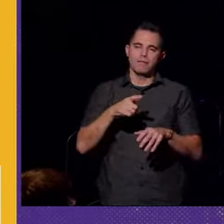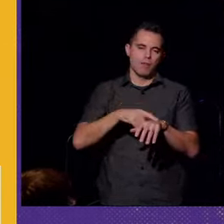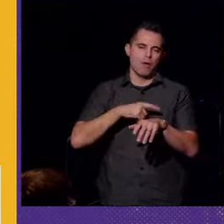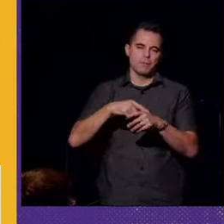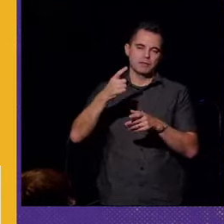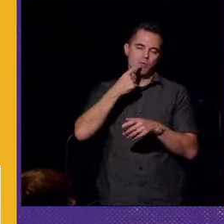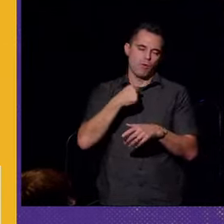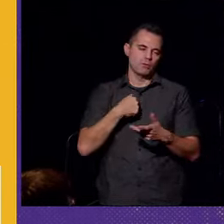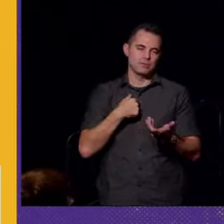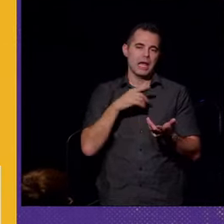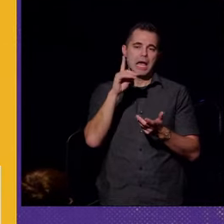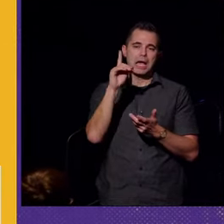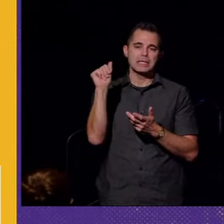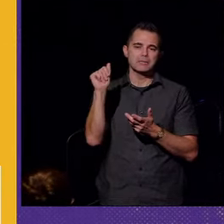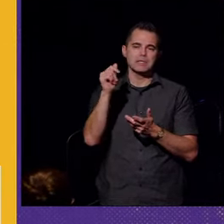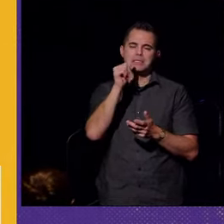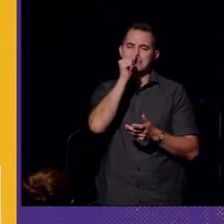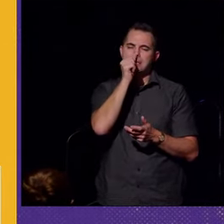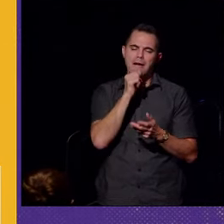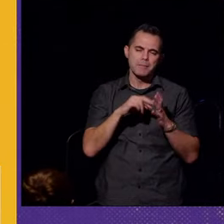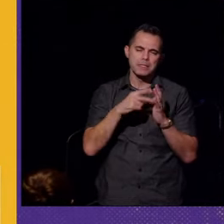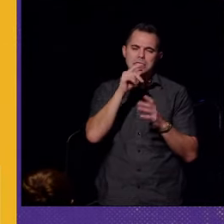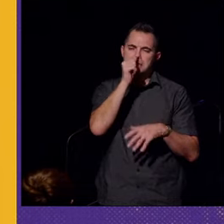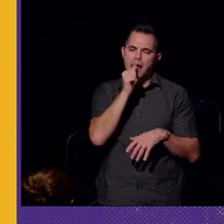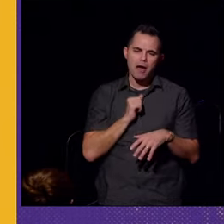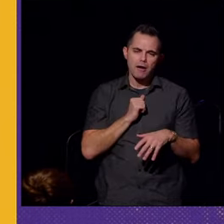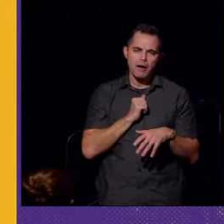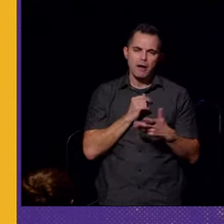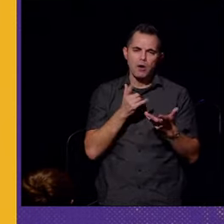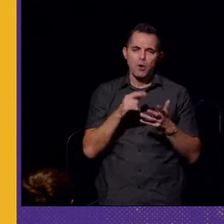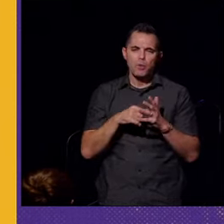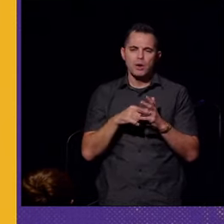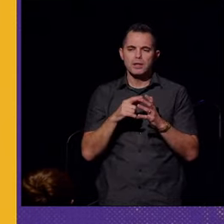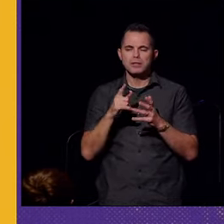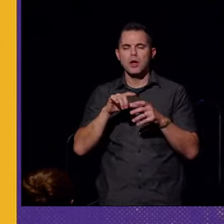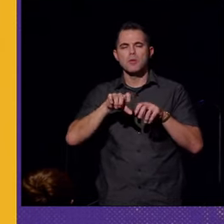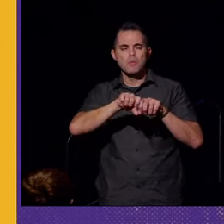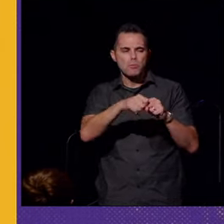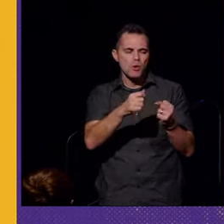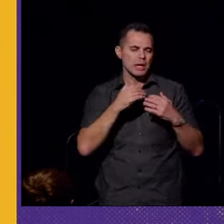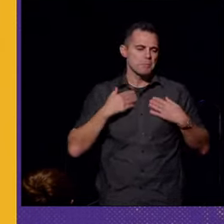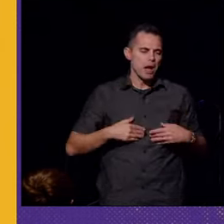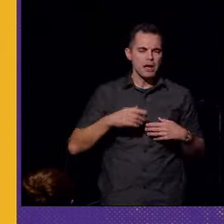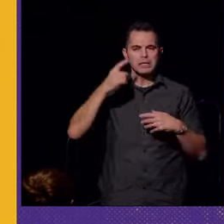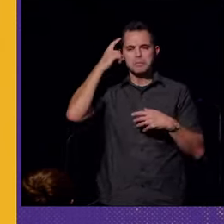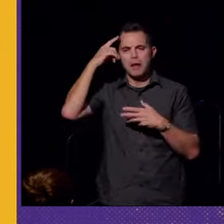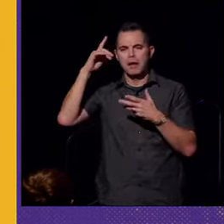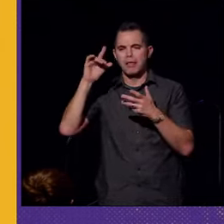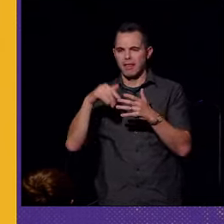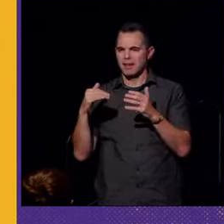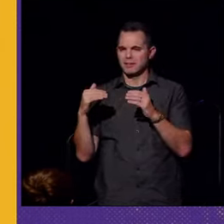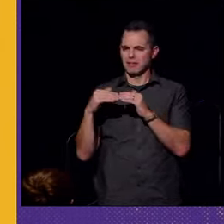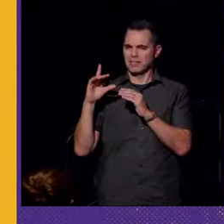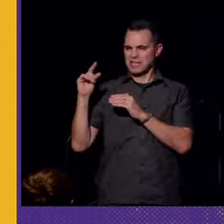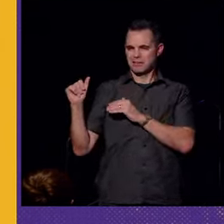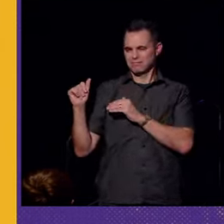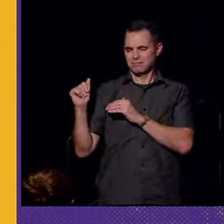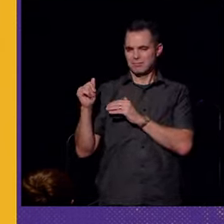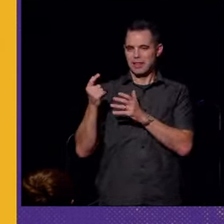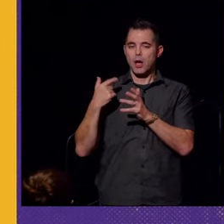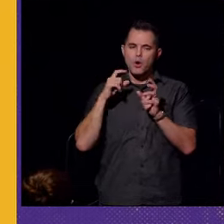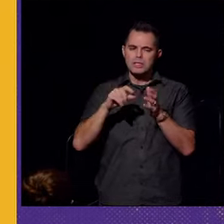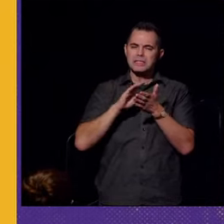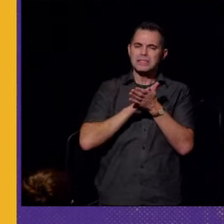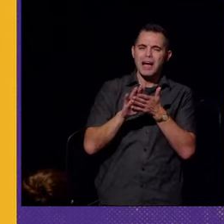told disability is suffering. That when it comes to broken body, ease in mind, it is kindness to